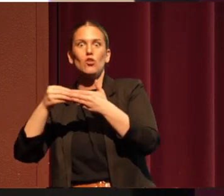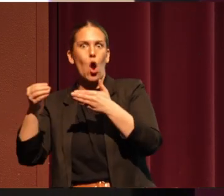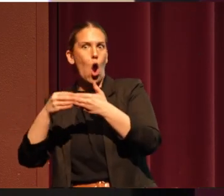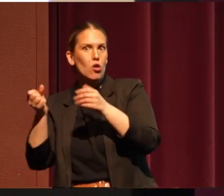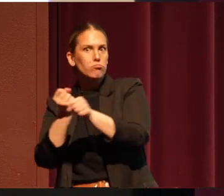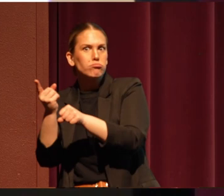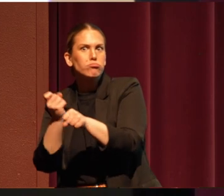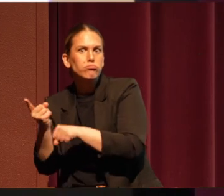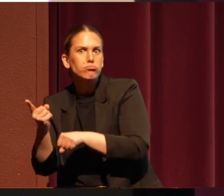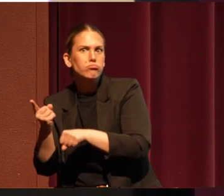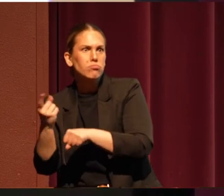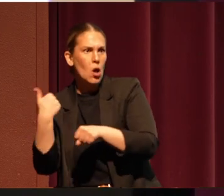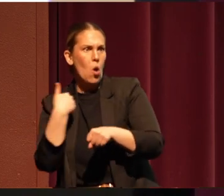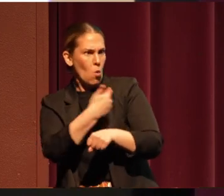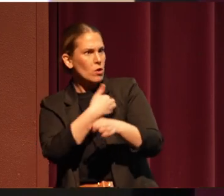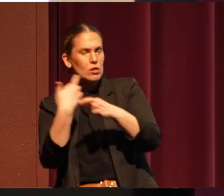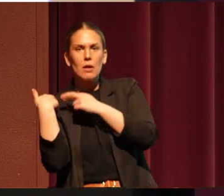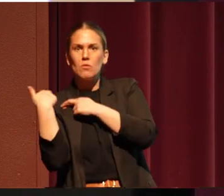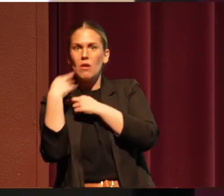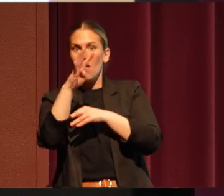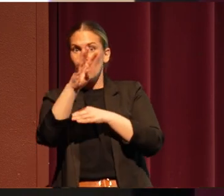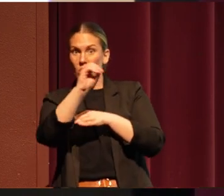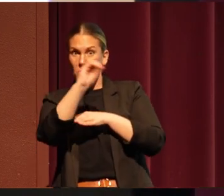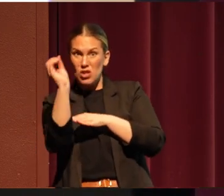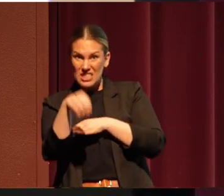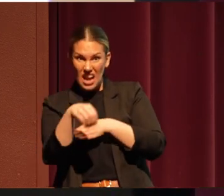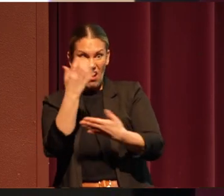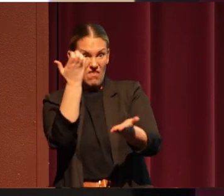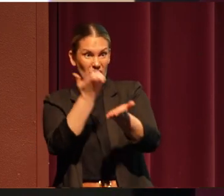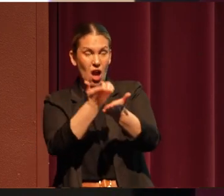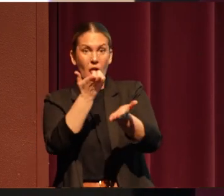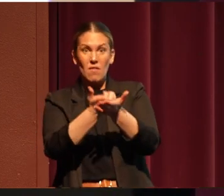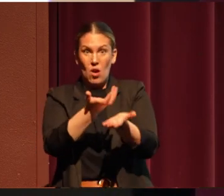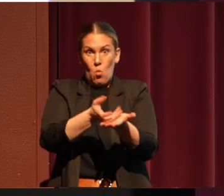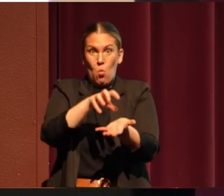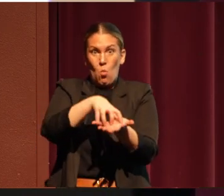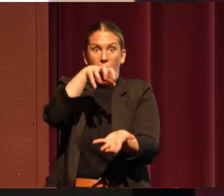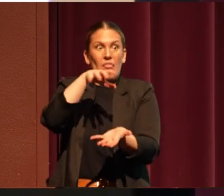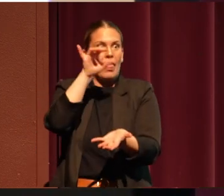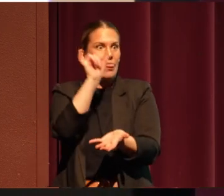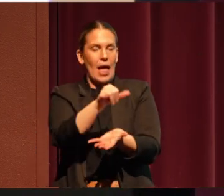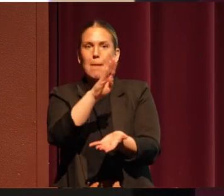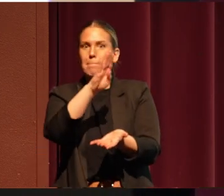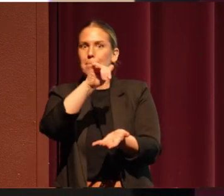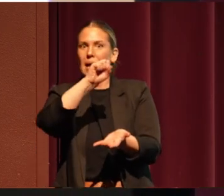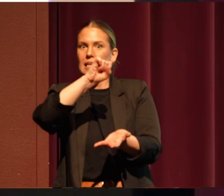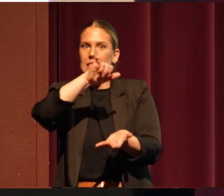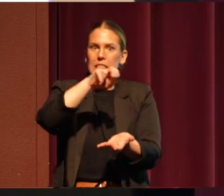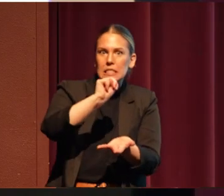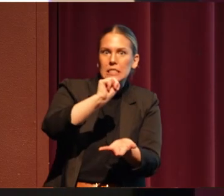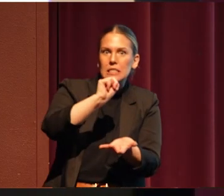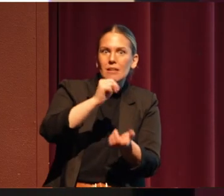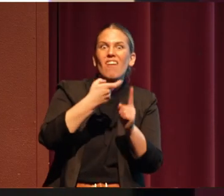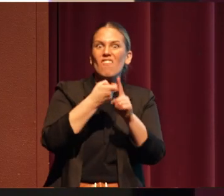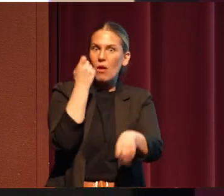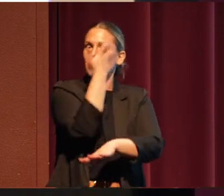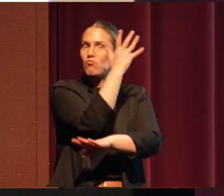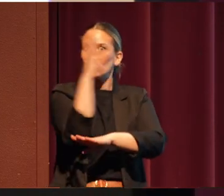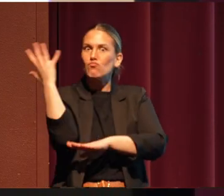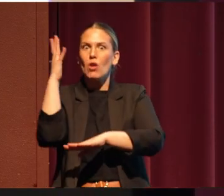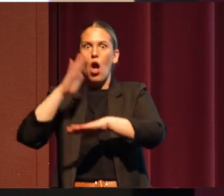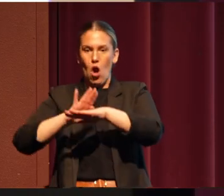for 40% of the economic wealth in that whole entire Klamath basin from the timber on our reservation.